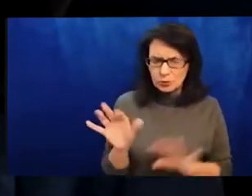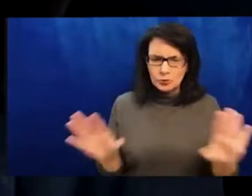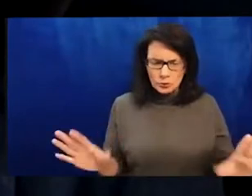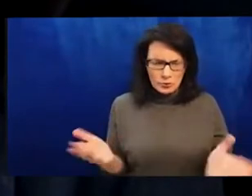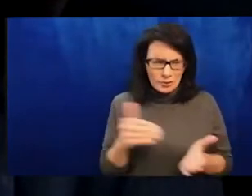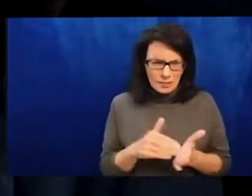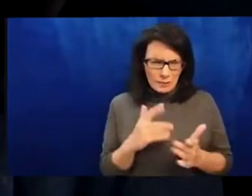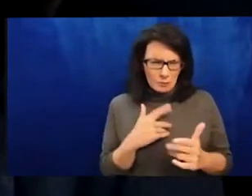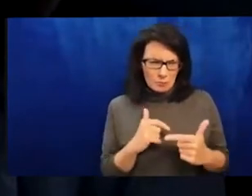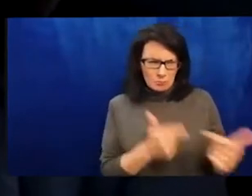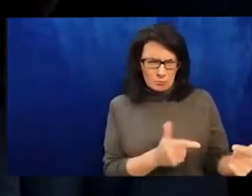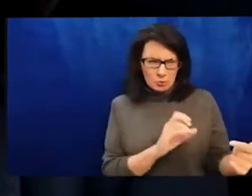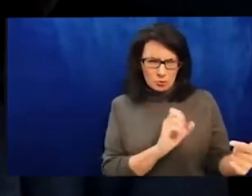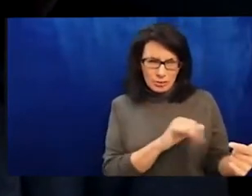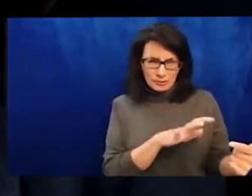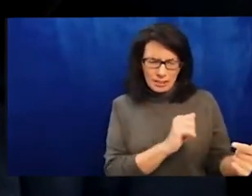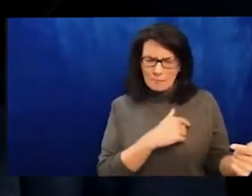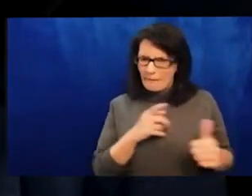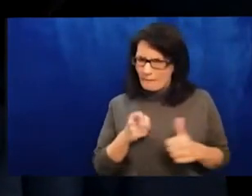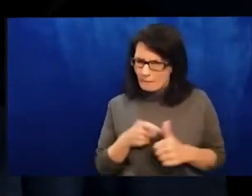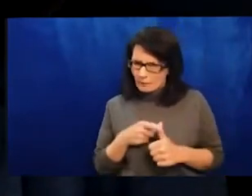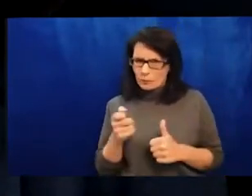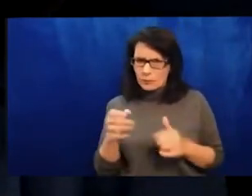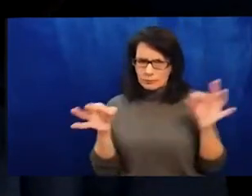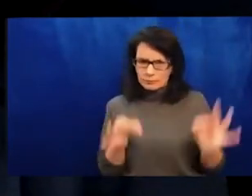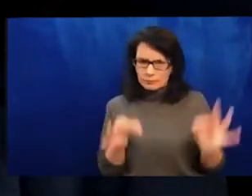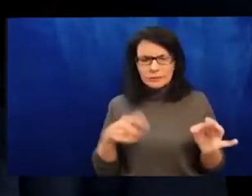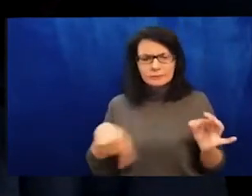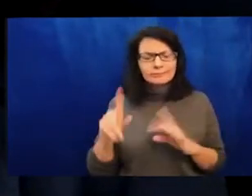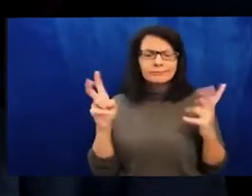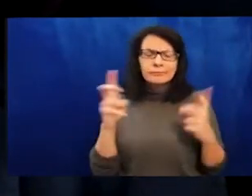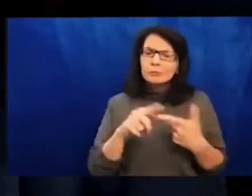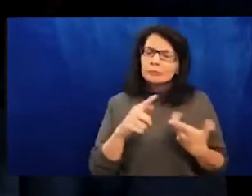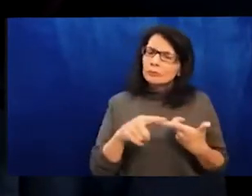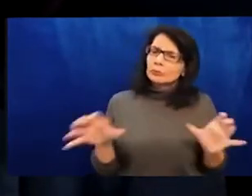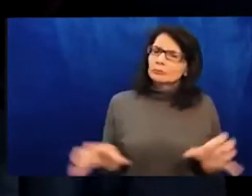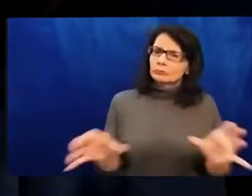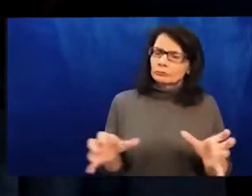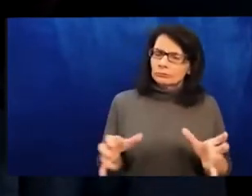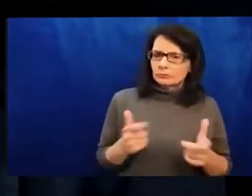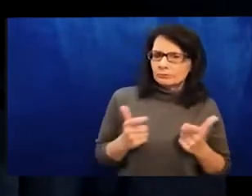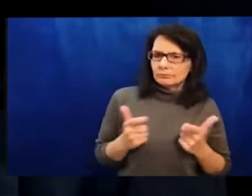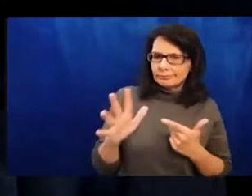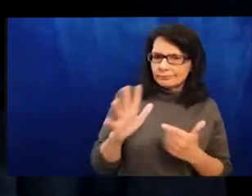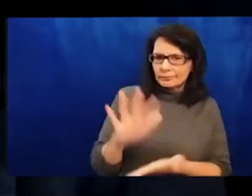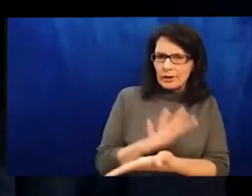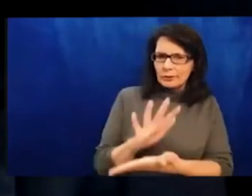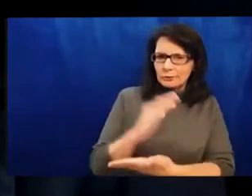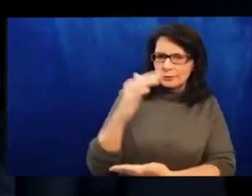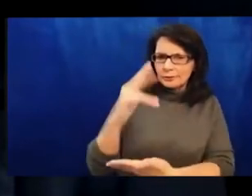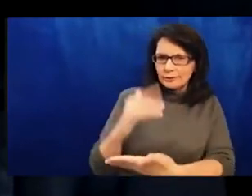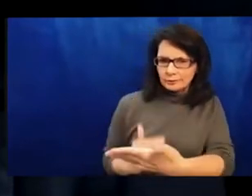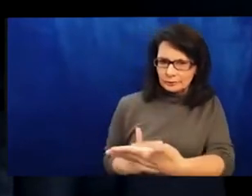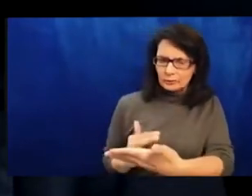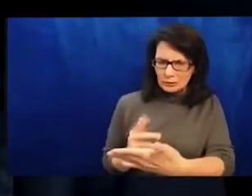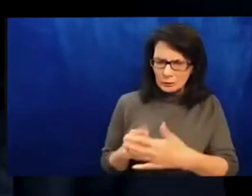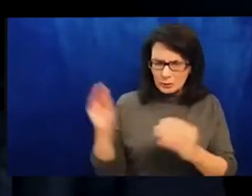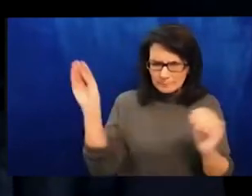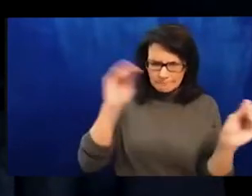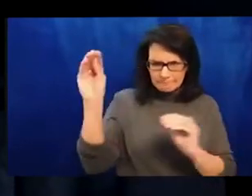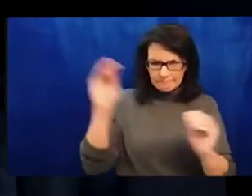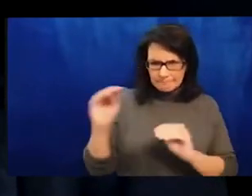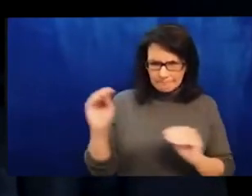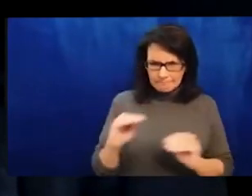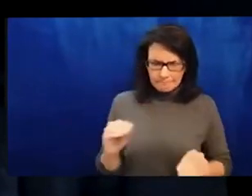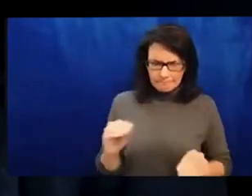solidarity movements. Luba Cortez from Make the Road New York will further speak to this in highlighting the experience of Global South migrants.